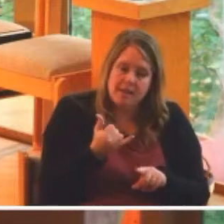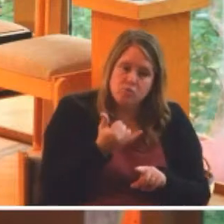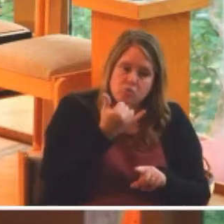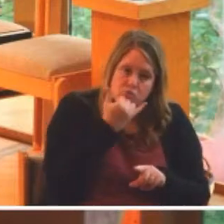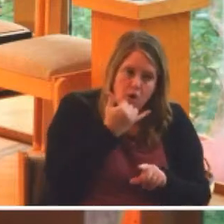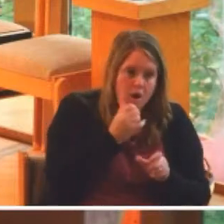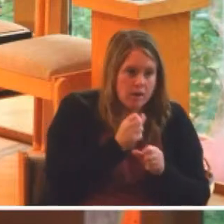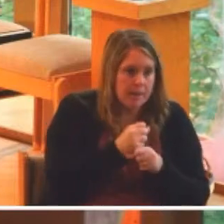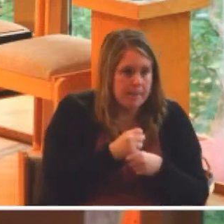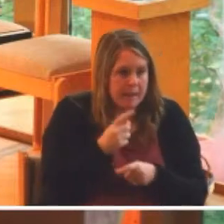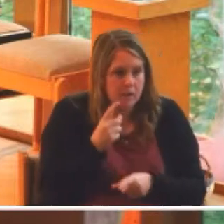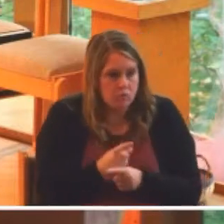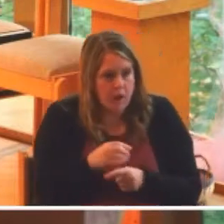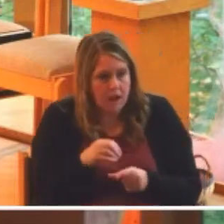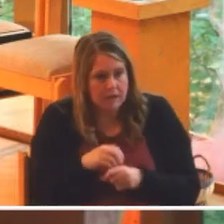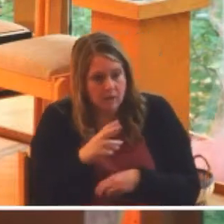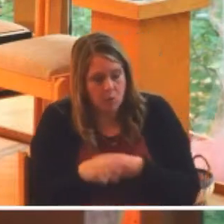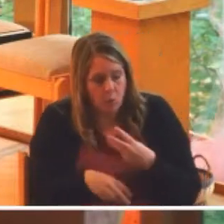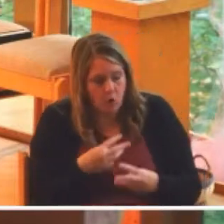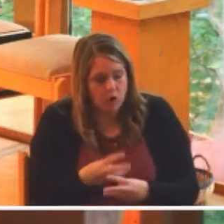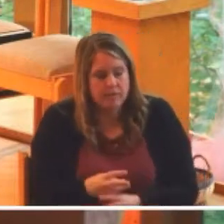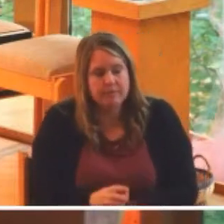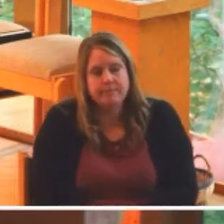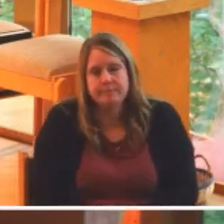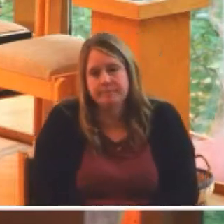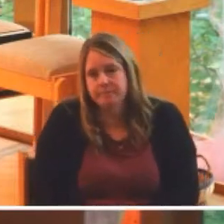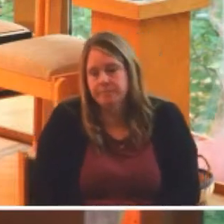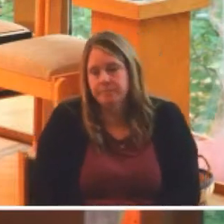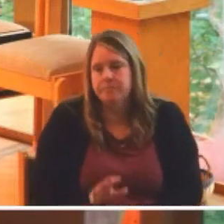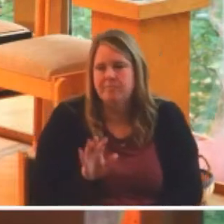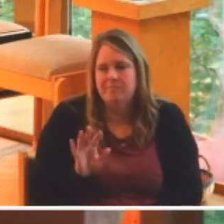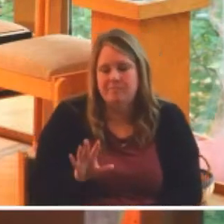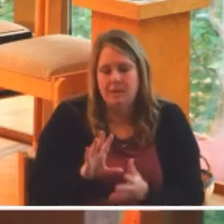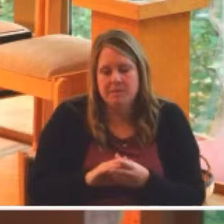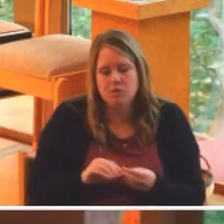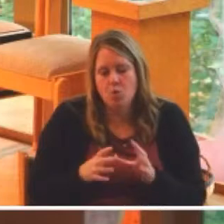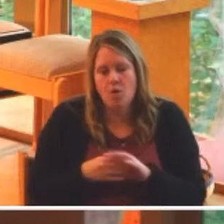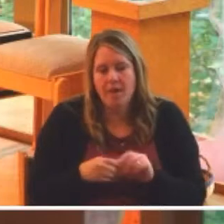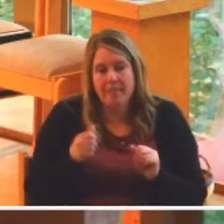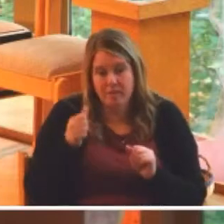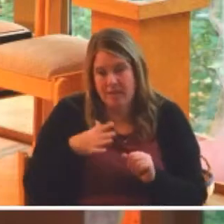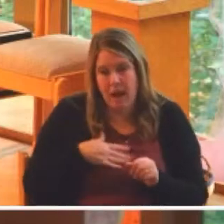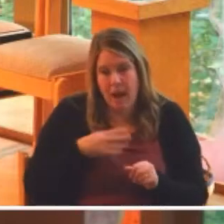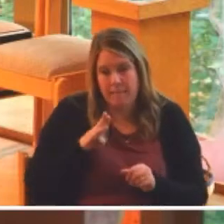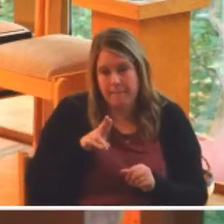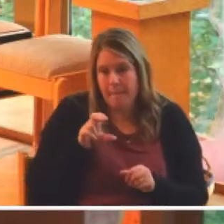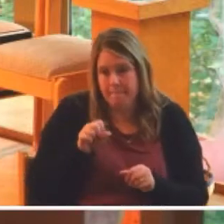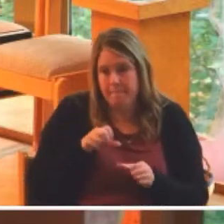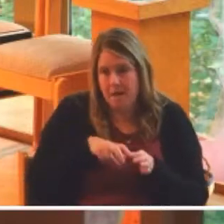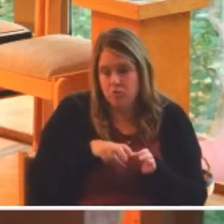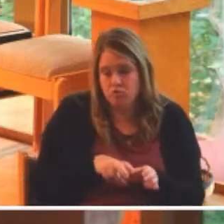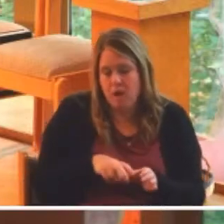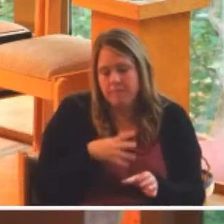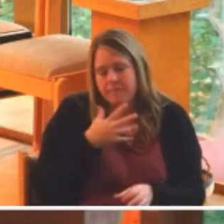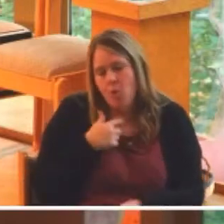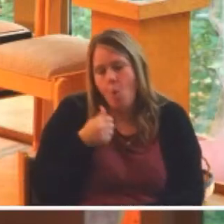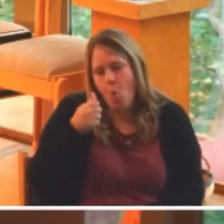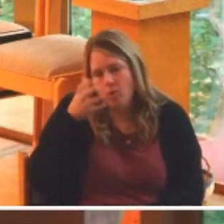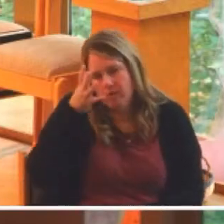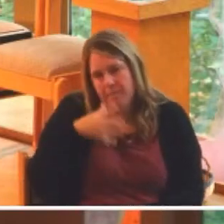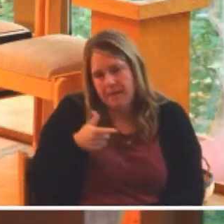right in the world. As always, I'll tell you a story. There's a guy on my bus route. He's an older man. He's a veteran, and